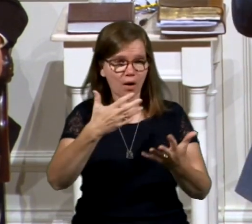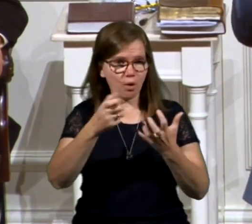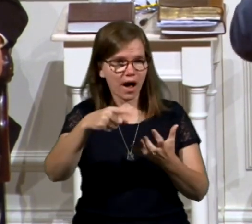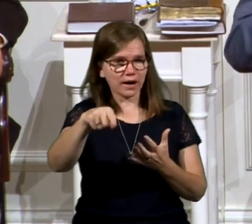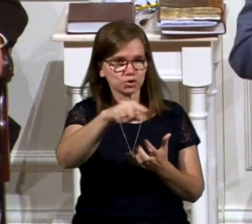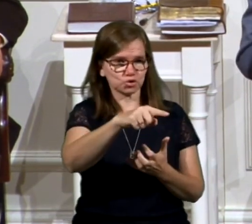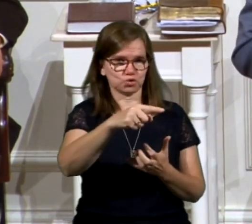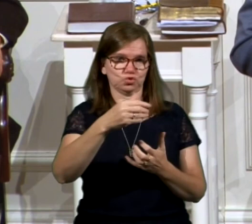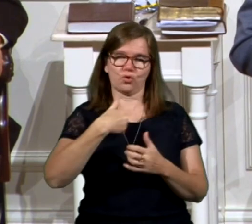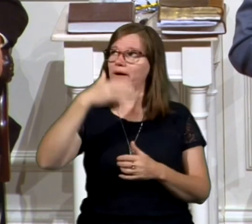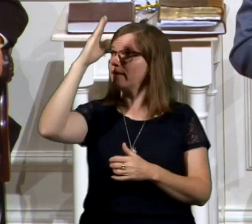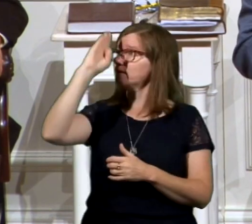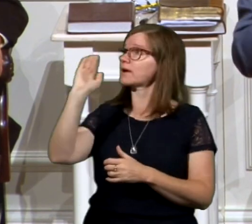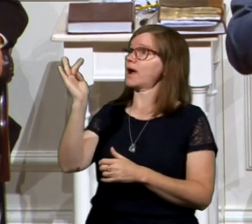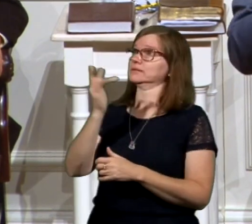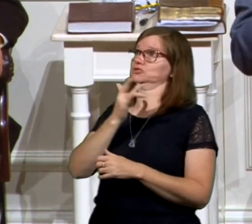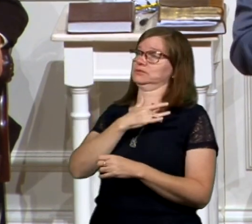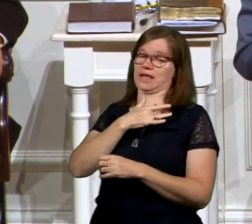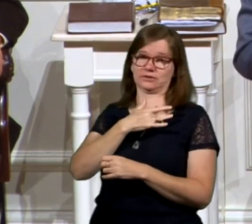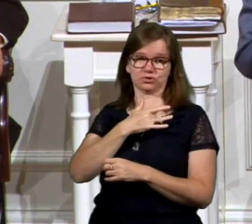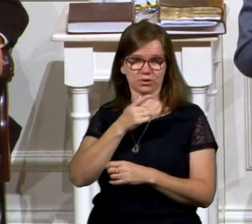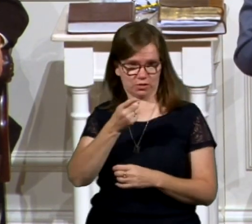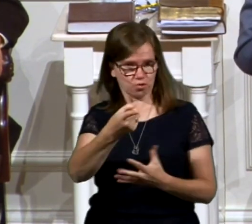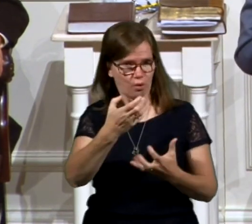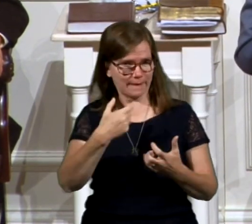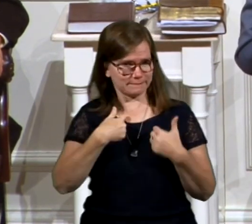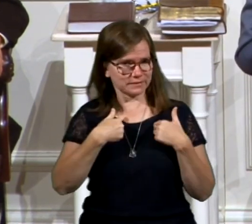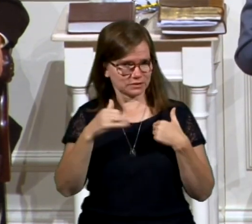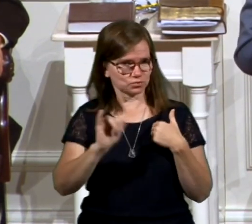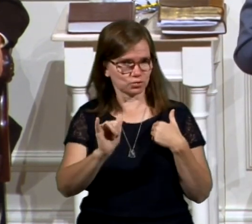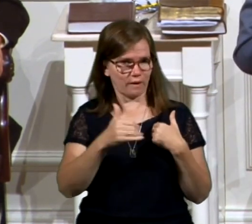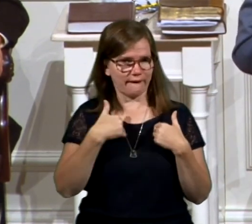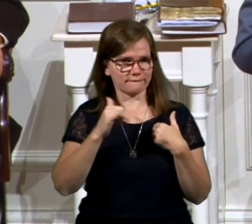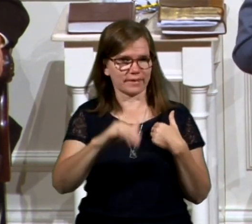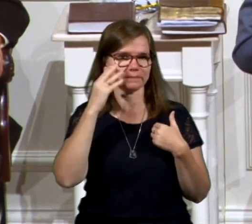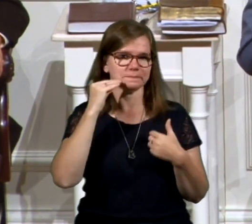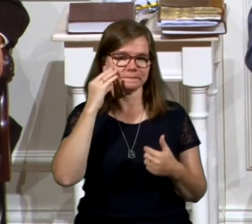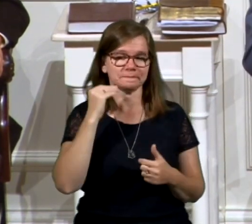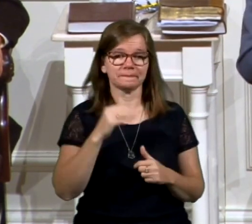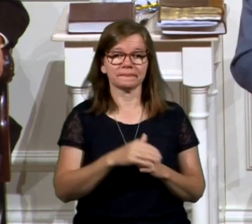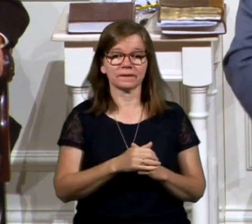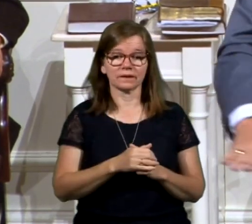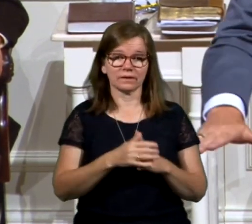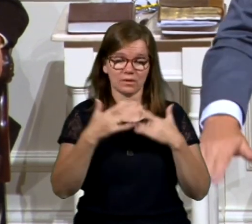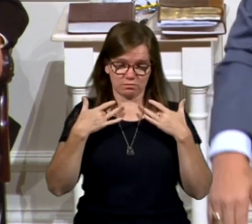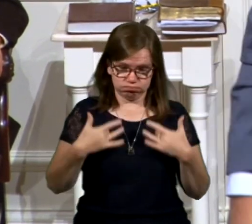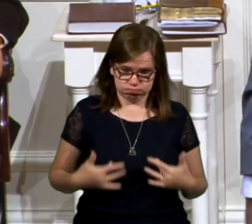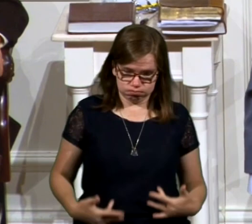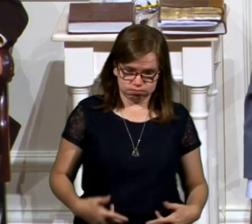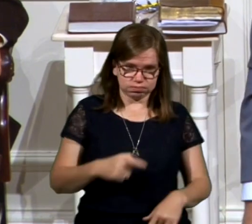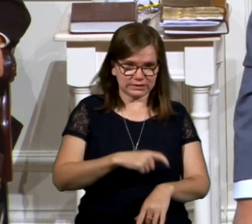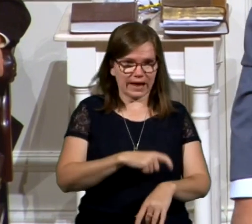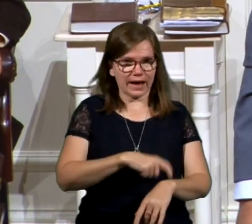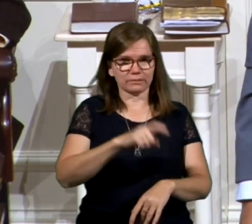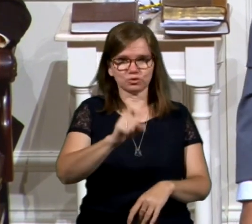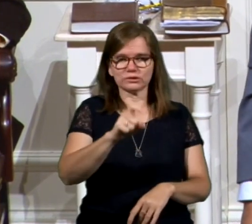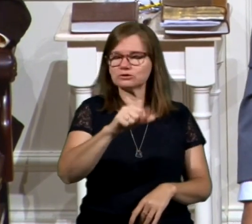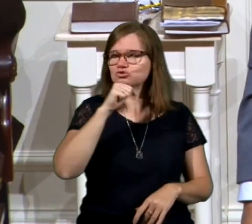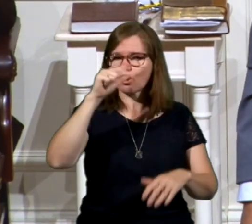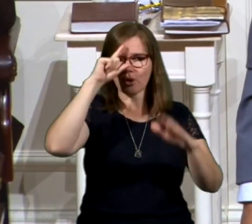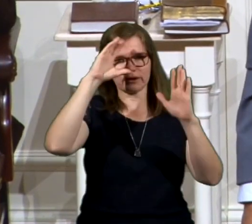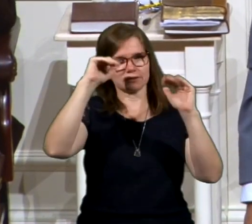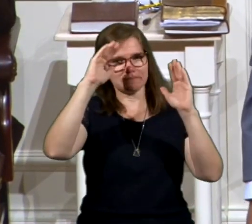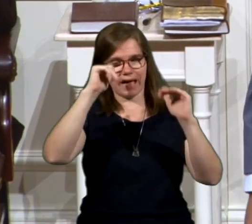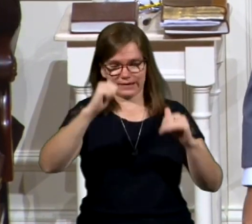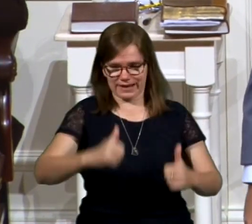you to have the touch of God upon you. And you want that for me too, I'm sure. In low times of life, you need that. Don't expect life to